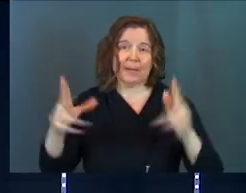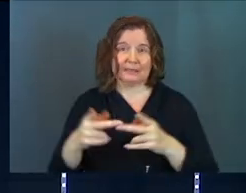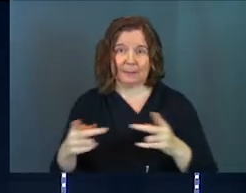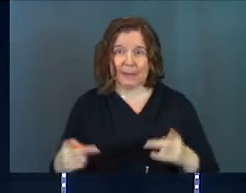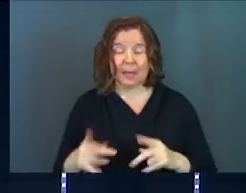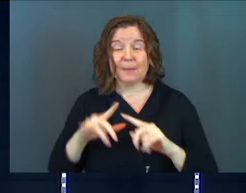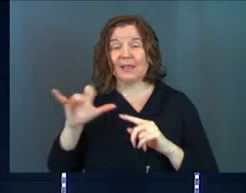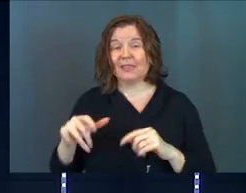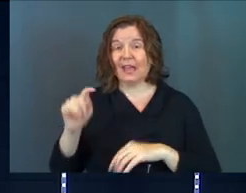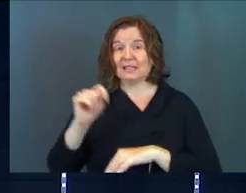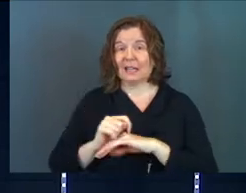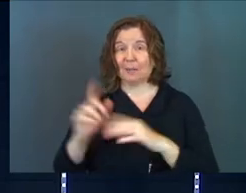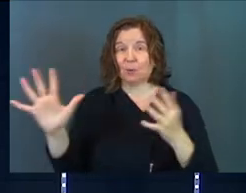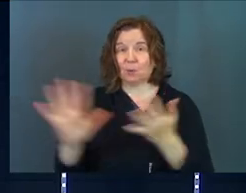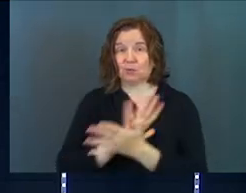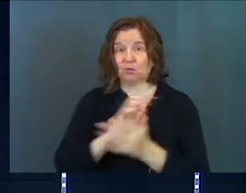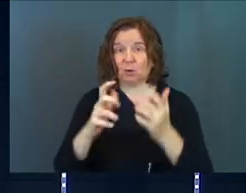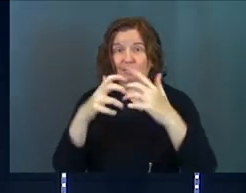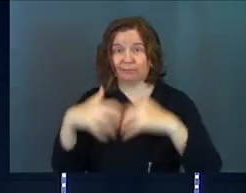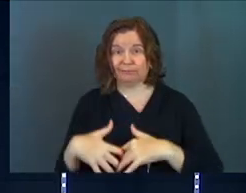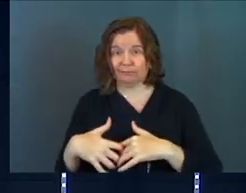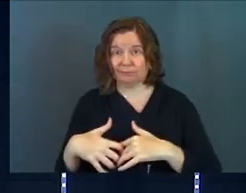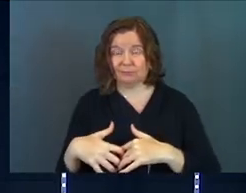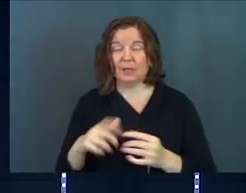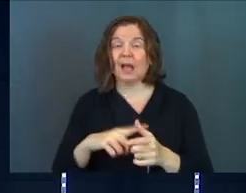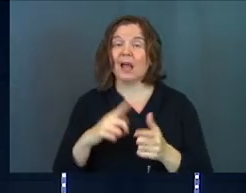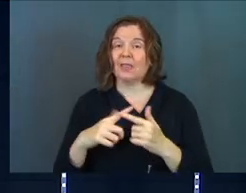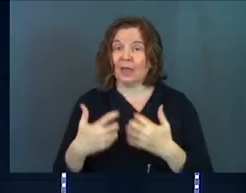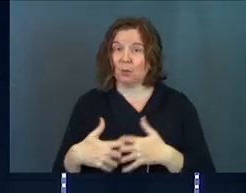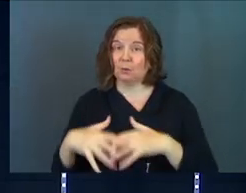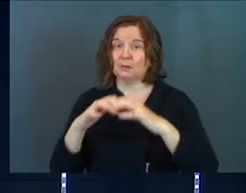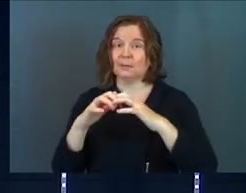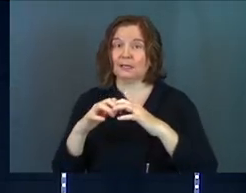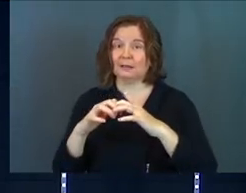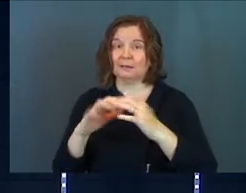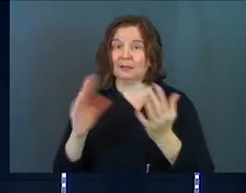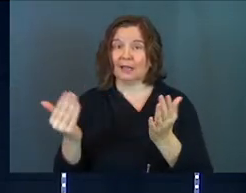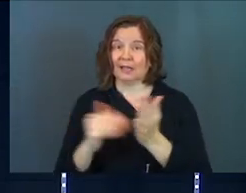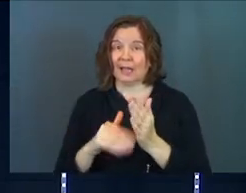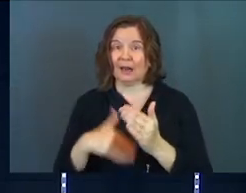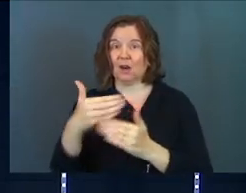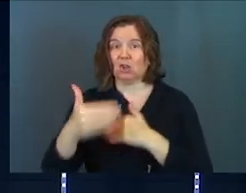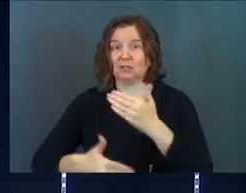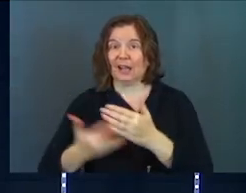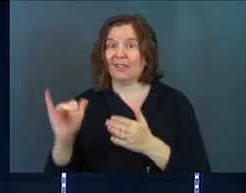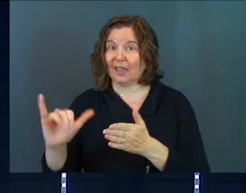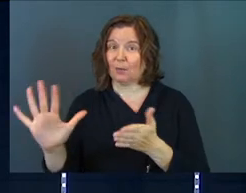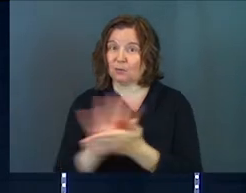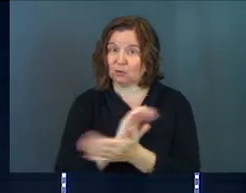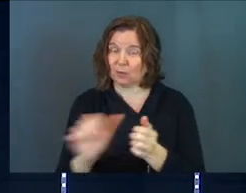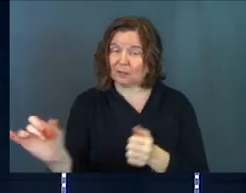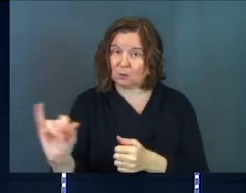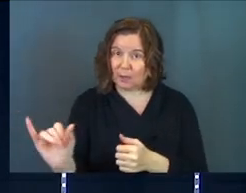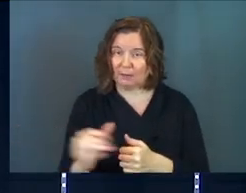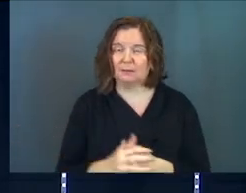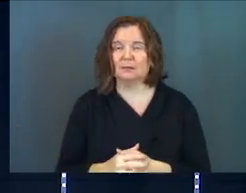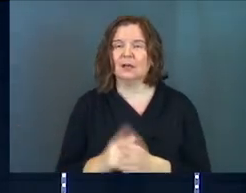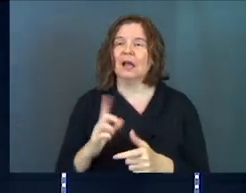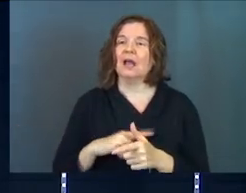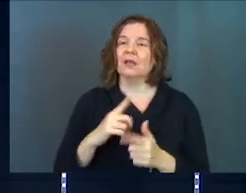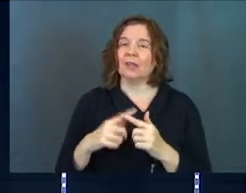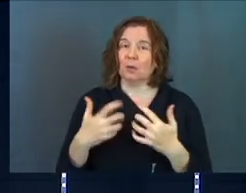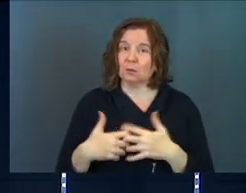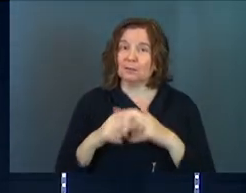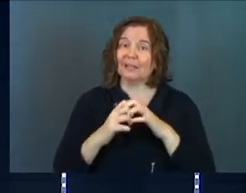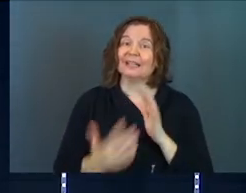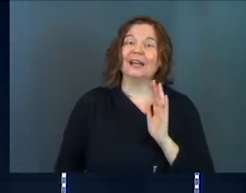place. But that temple was destroyed. And then it was rebuilt again by another generation. And then that one was destroyed as well. And then it